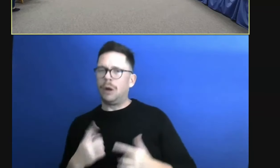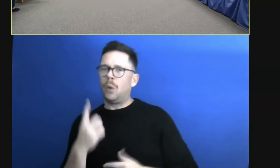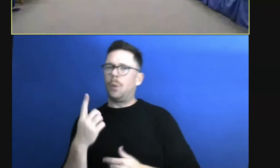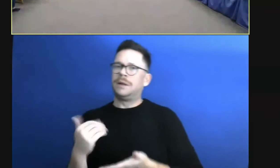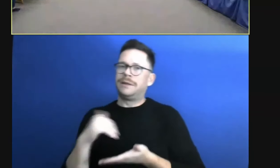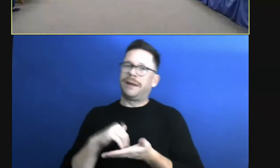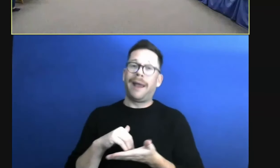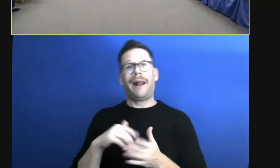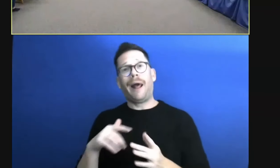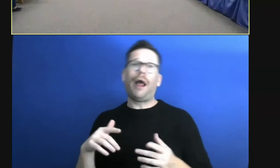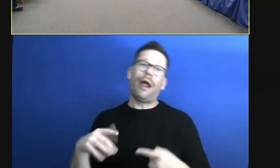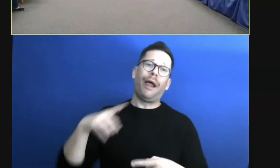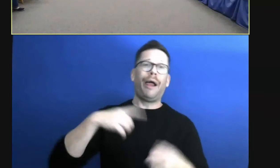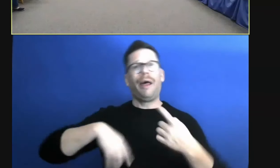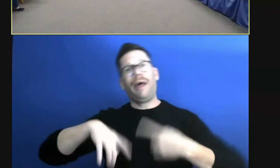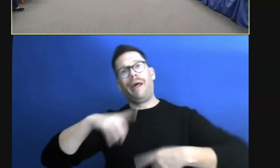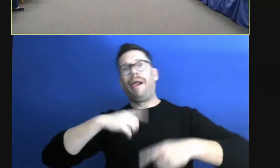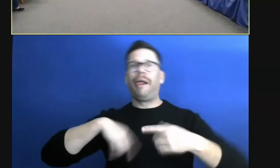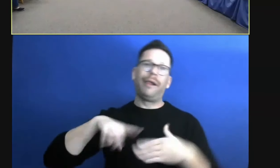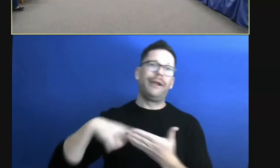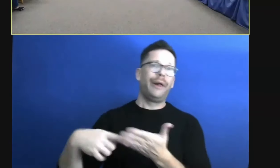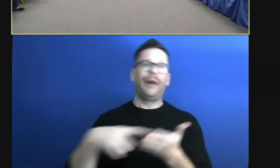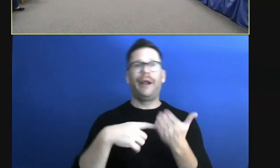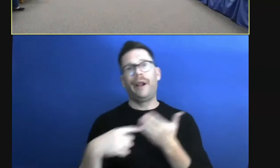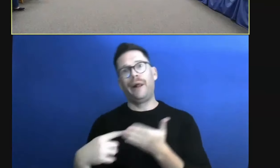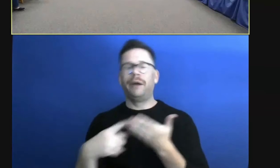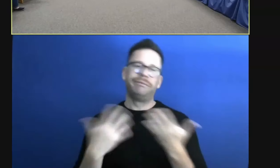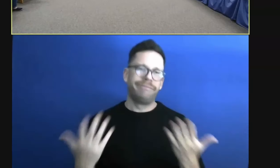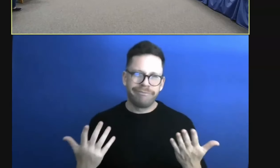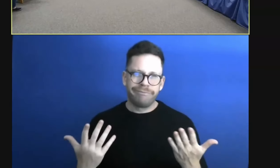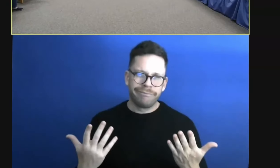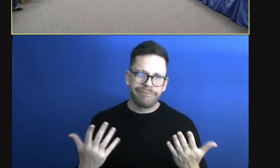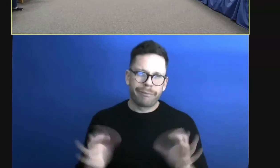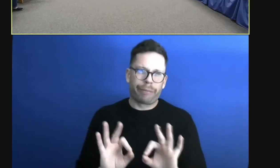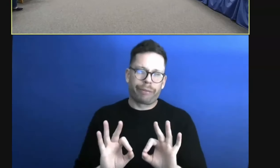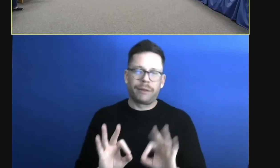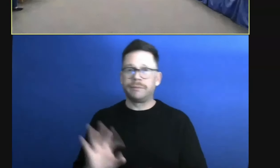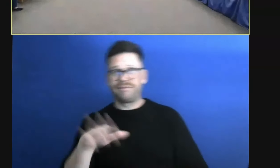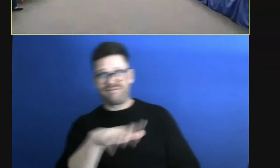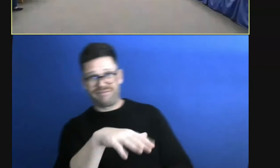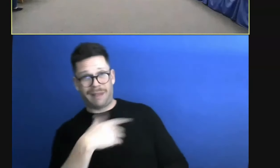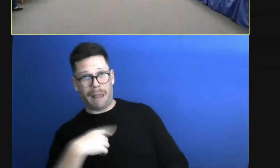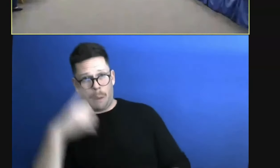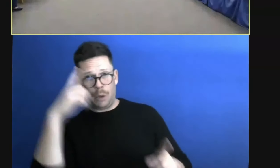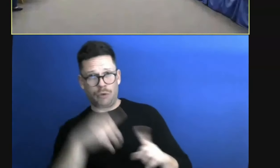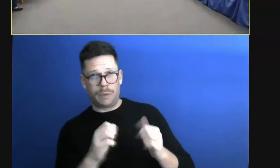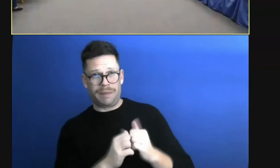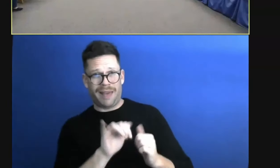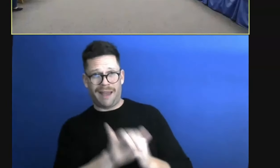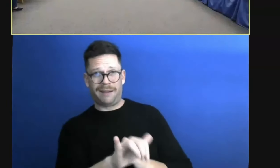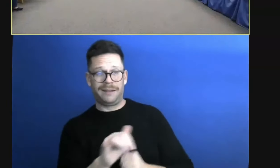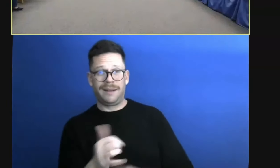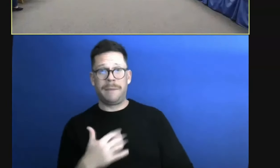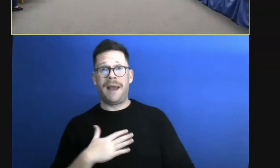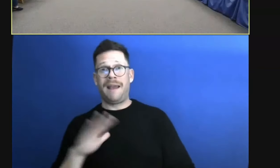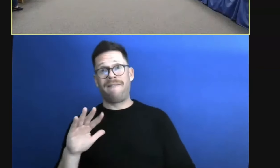of going around with Rosie that MESC is doing. Well, I will agree with that because this will be my fifth conference. It would be